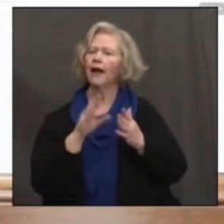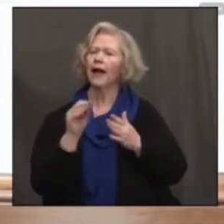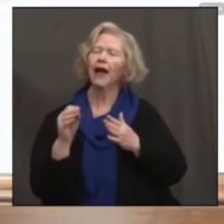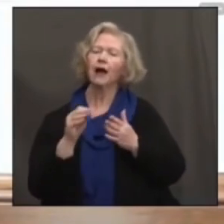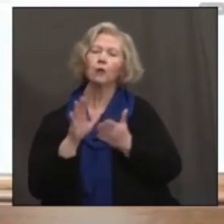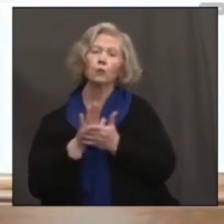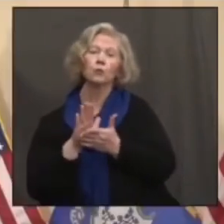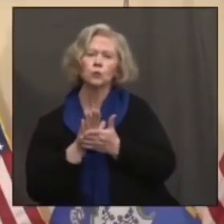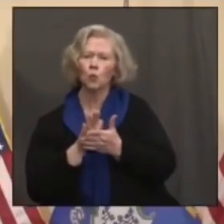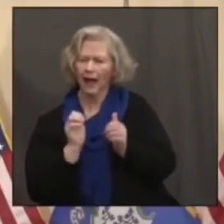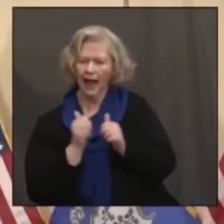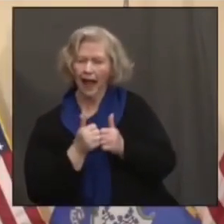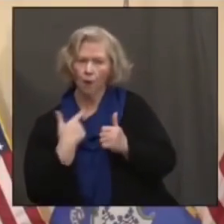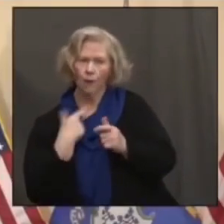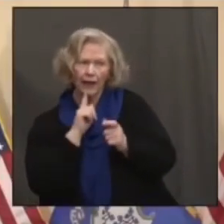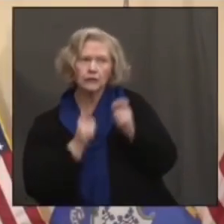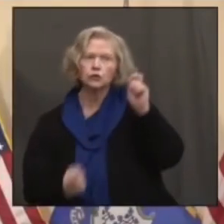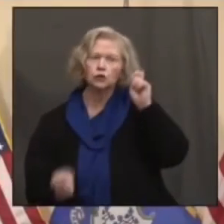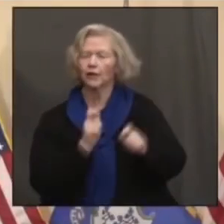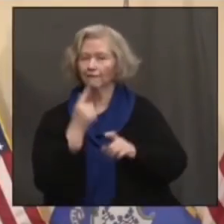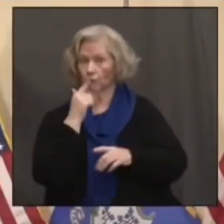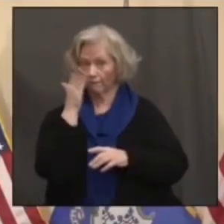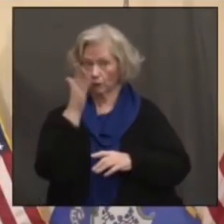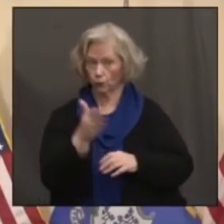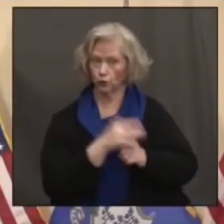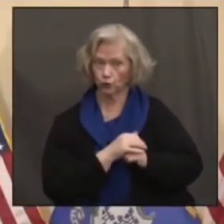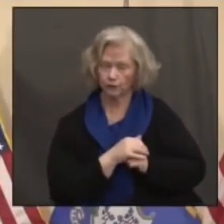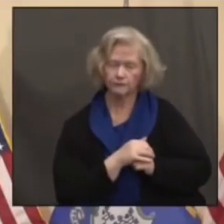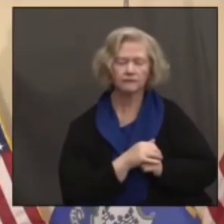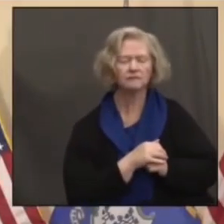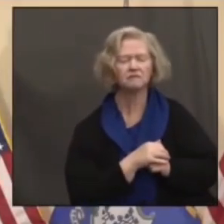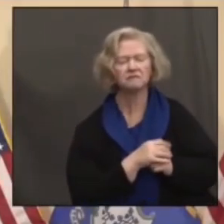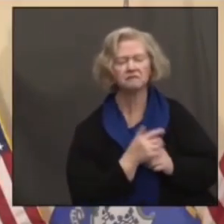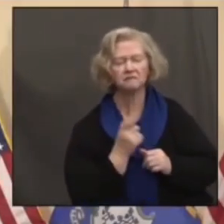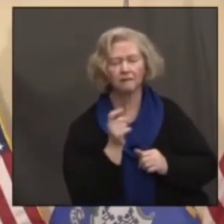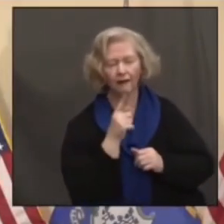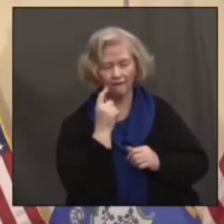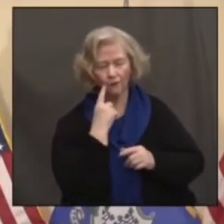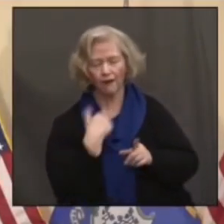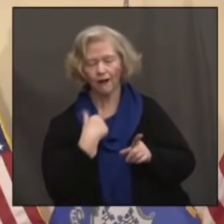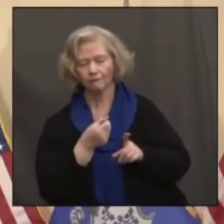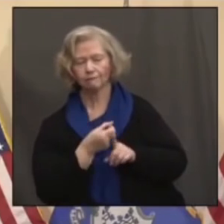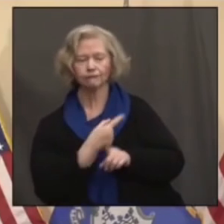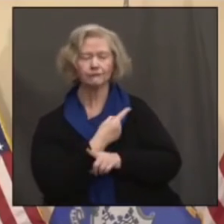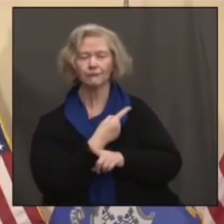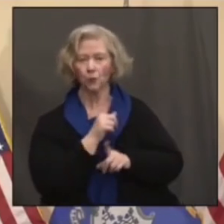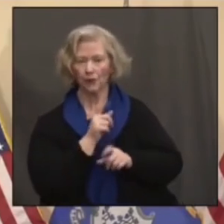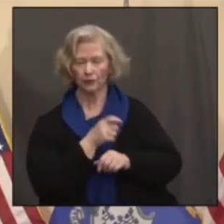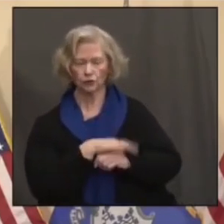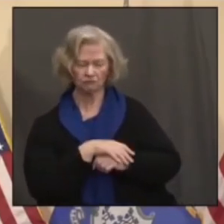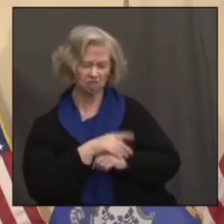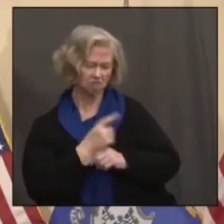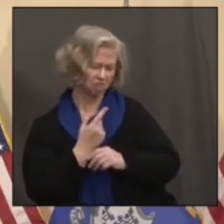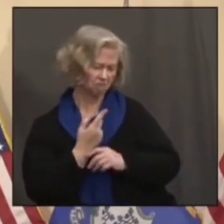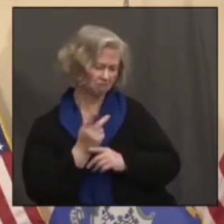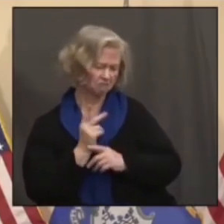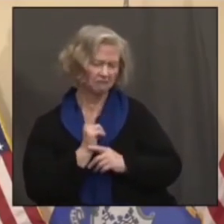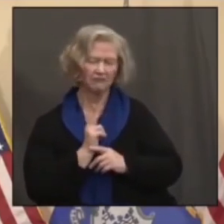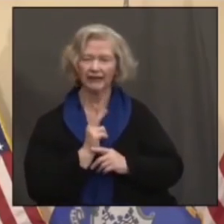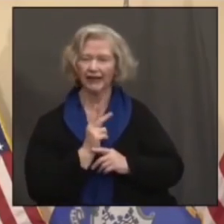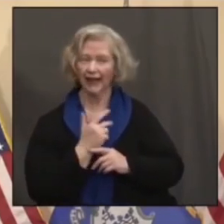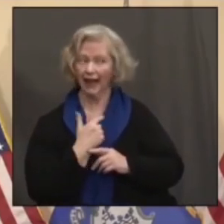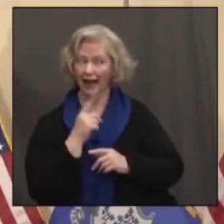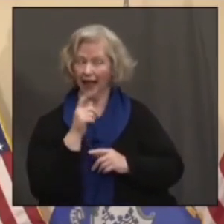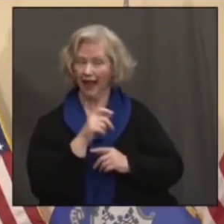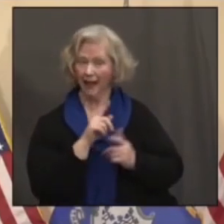the state. All right. Thanks, Paul. And just one off-topic question for you, Governor. A few weeks ago, I had